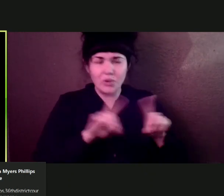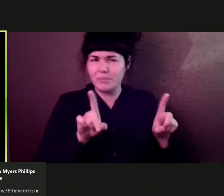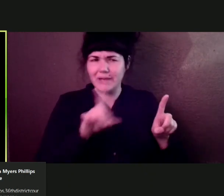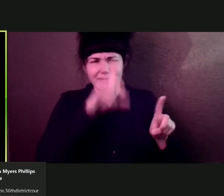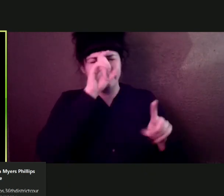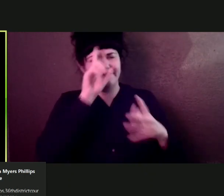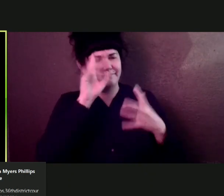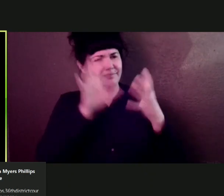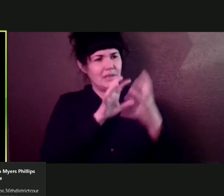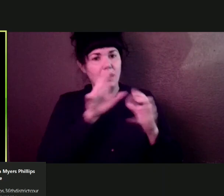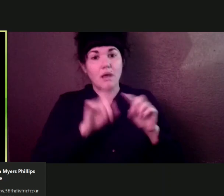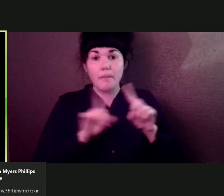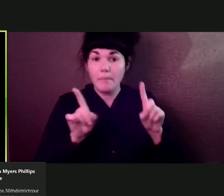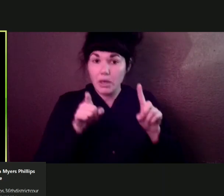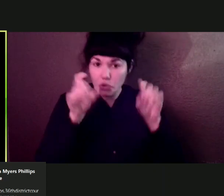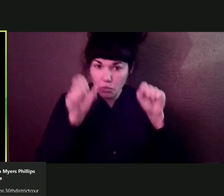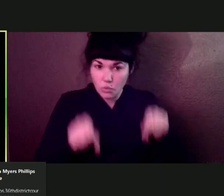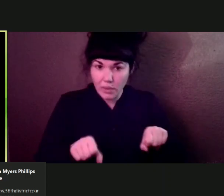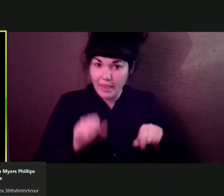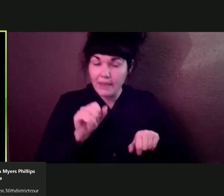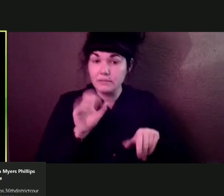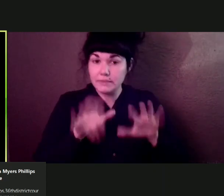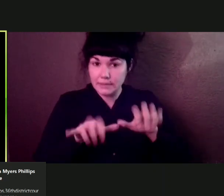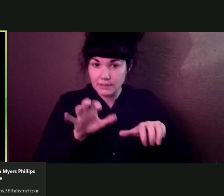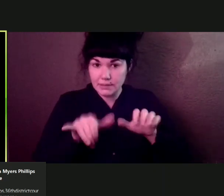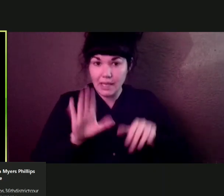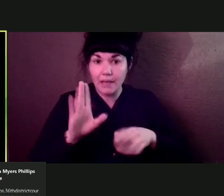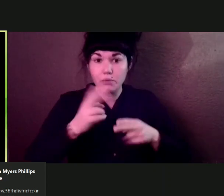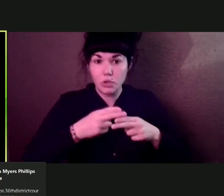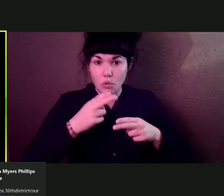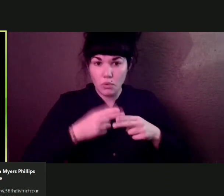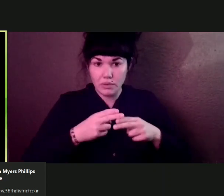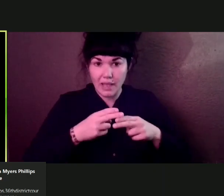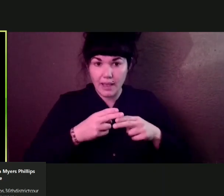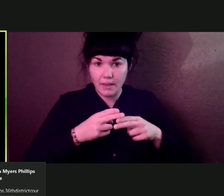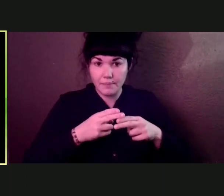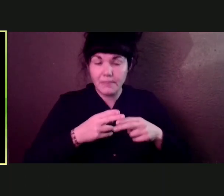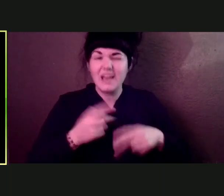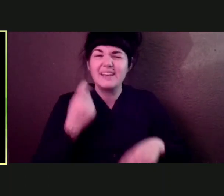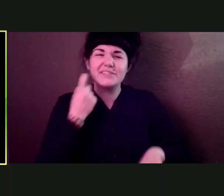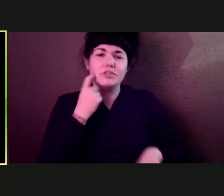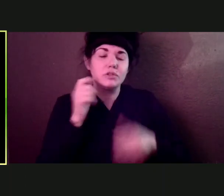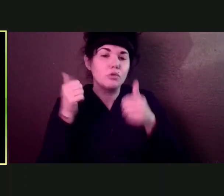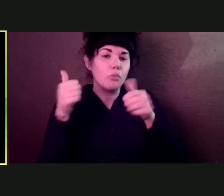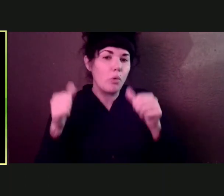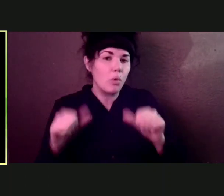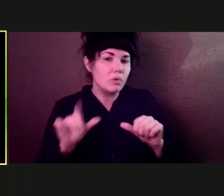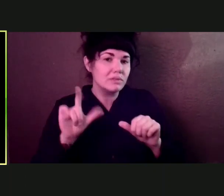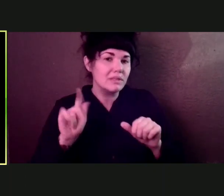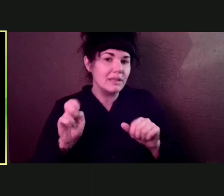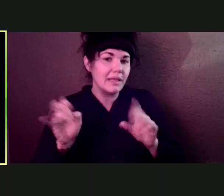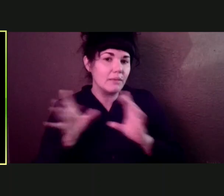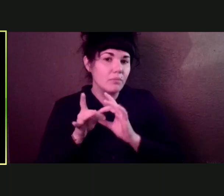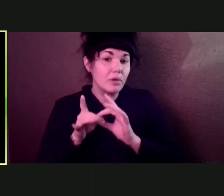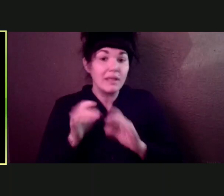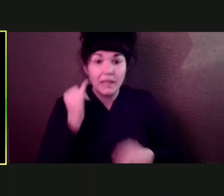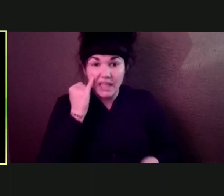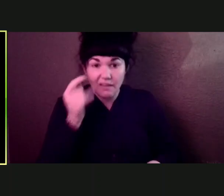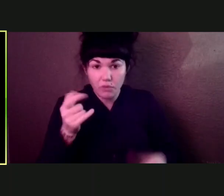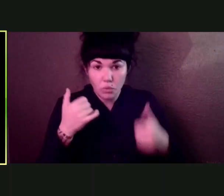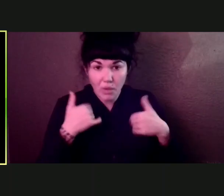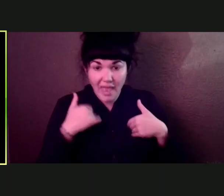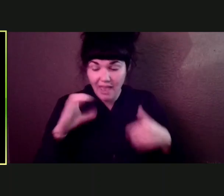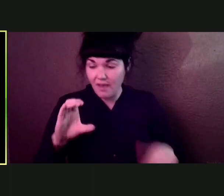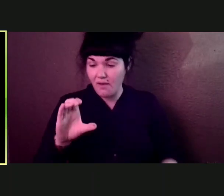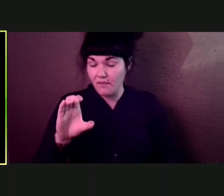can put your name in, um, that link there. And if you have a case pending with 36th district court, and I know the mail